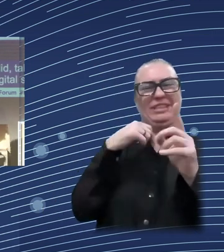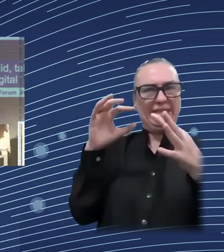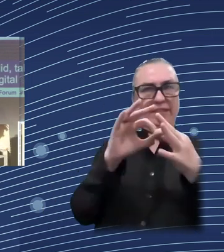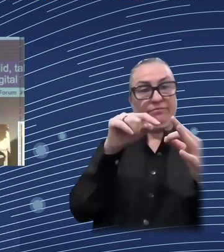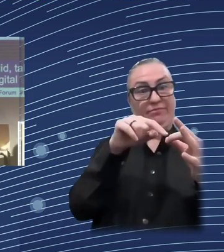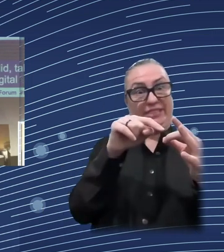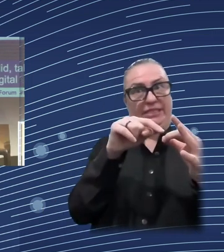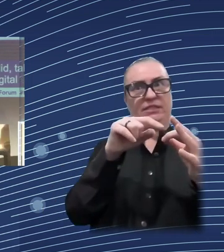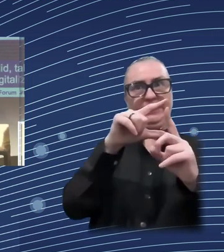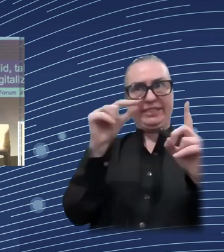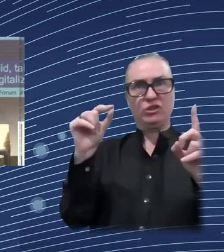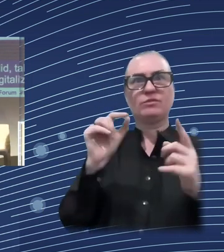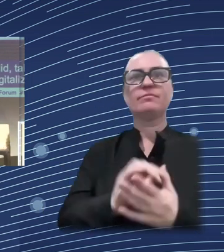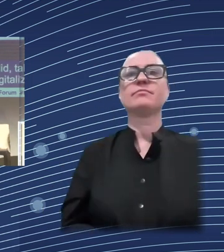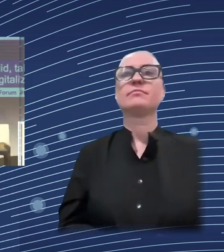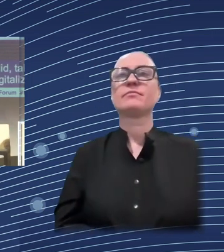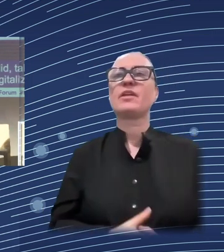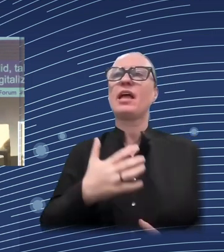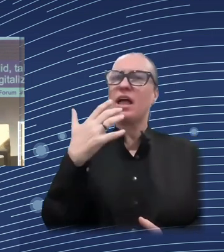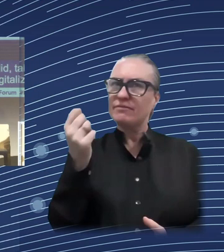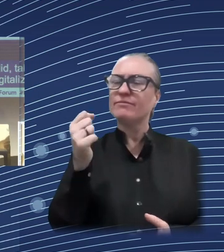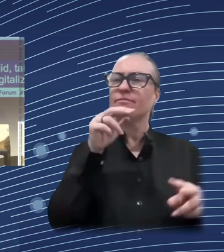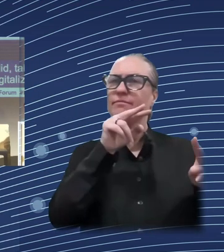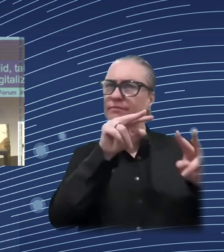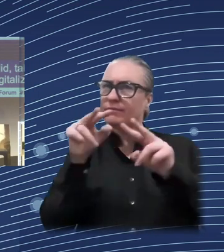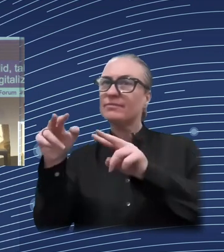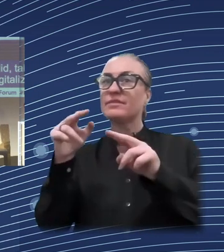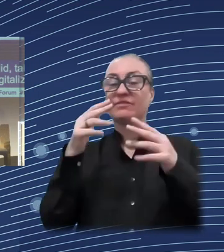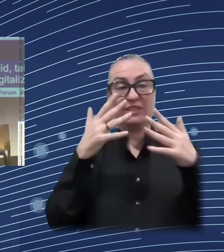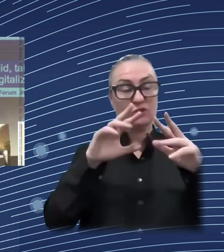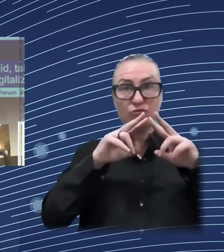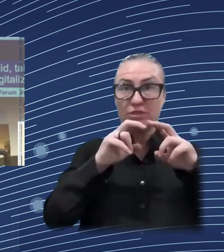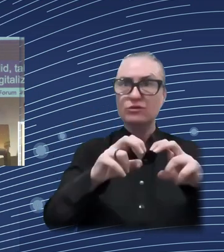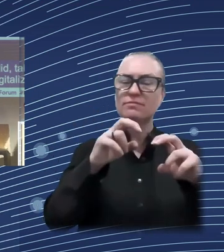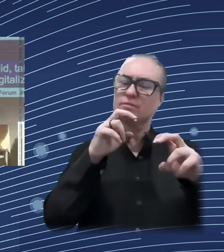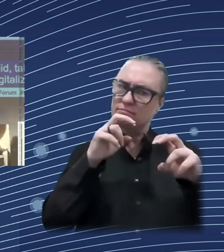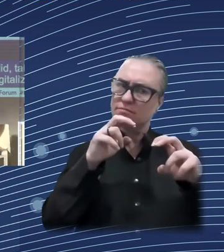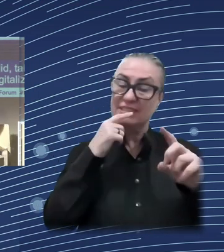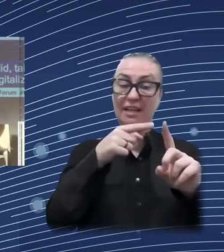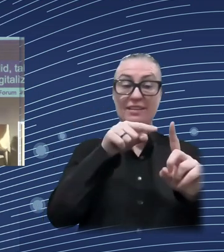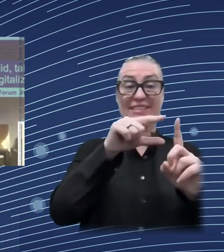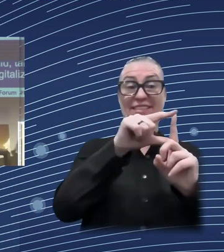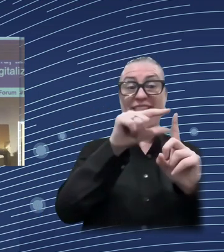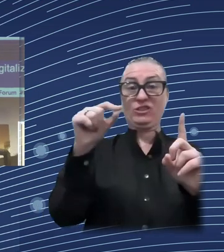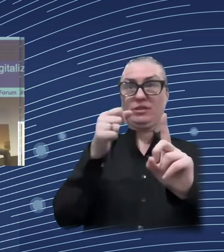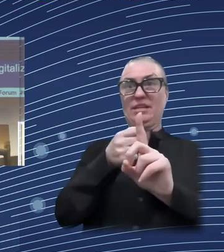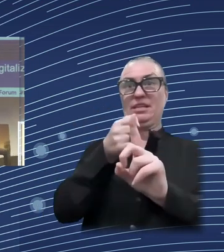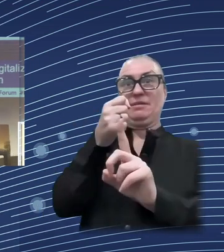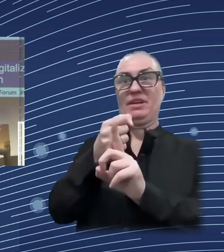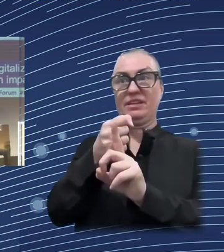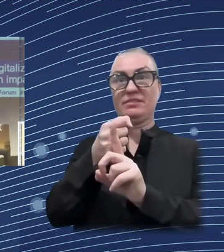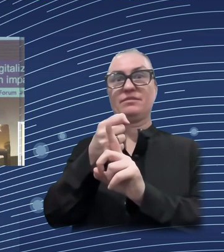group of skills and had an impact on the employment and wages of these different groups. Right.